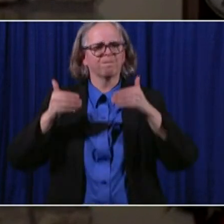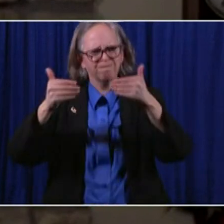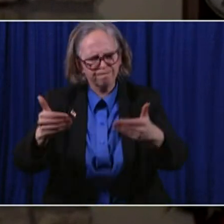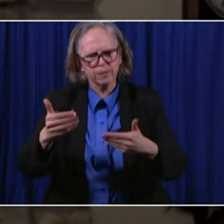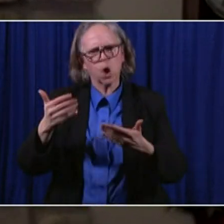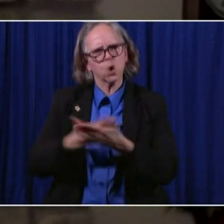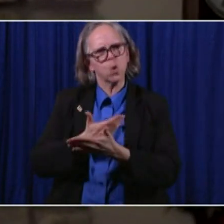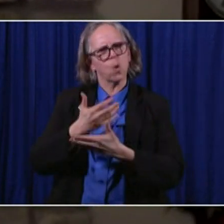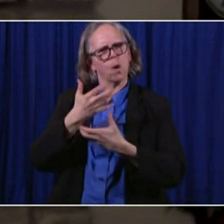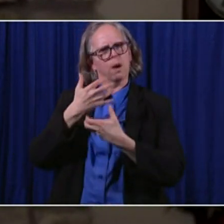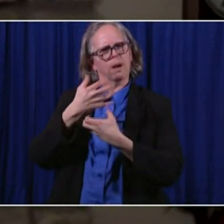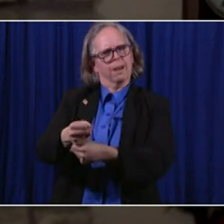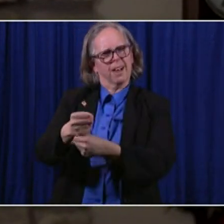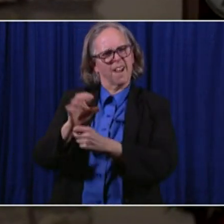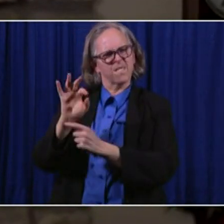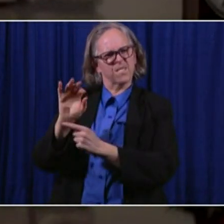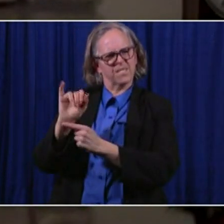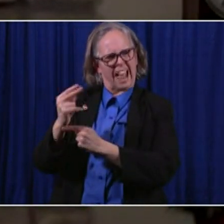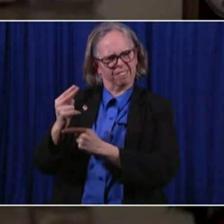tackle these challenges together.